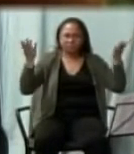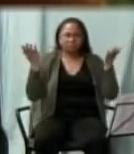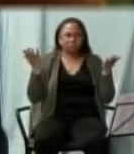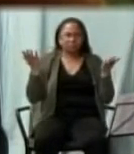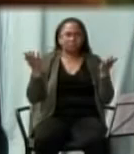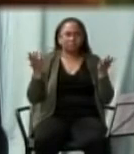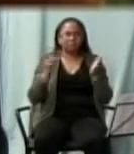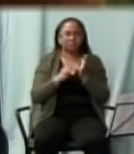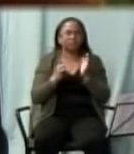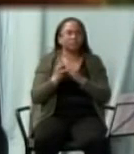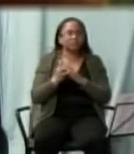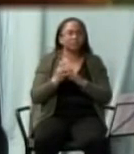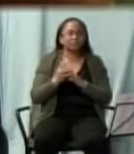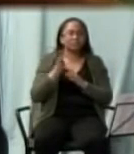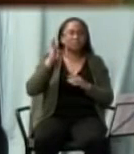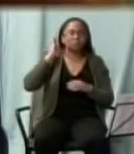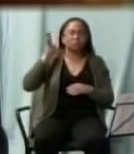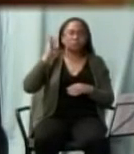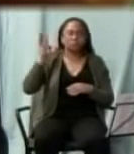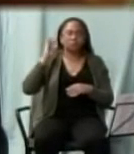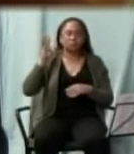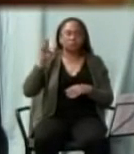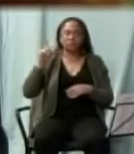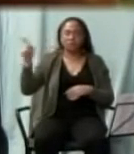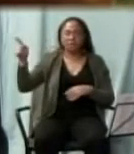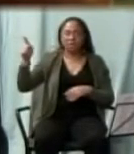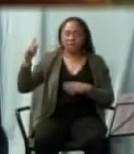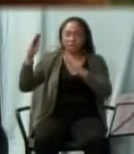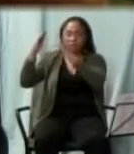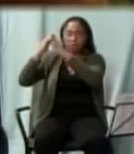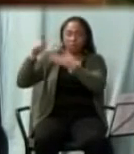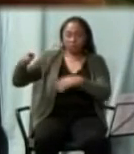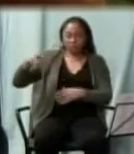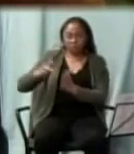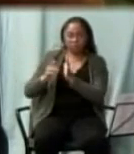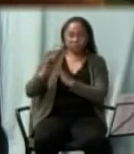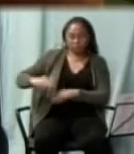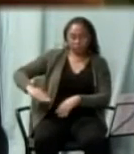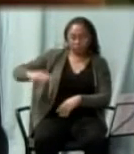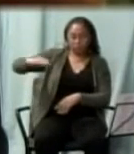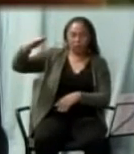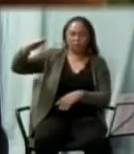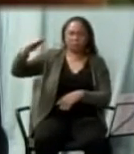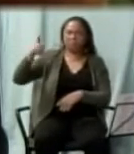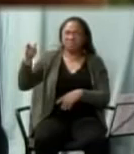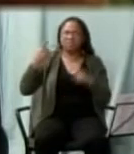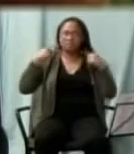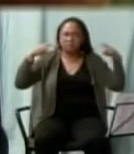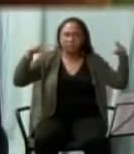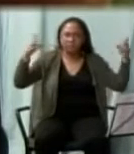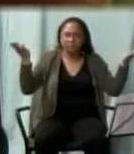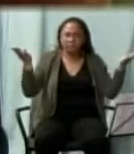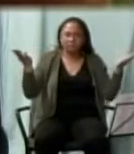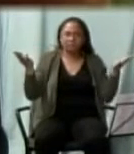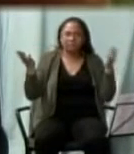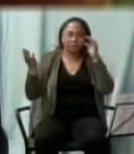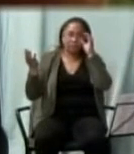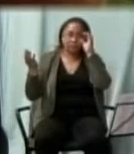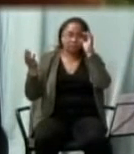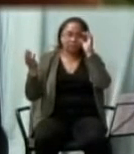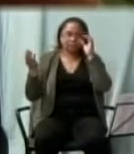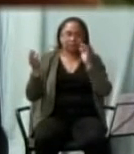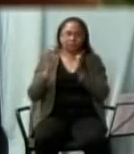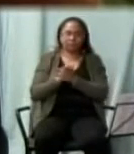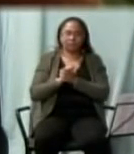Jesus preached in his hometown or better translation his own